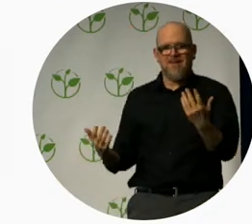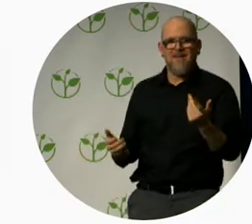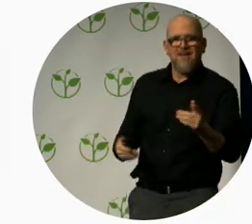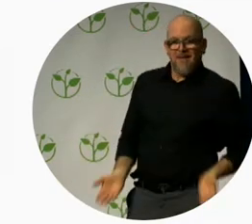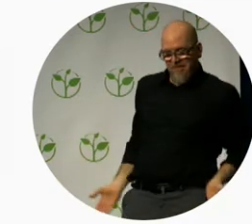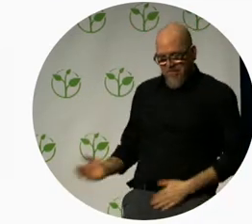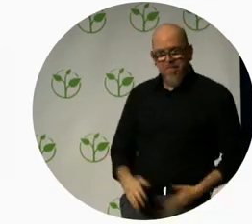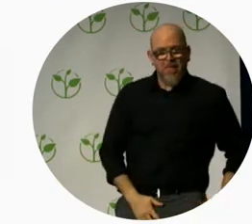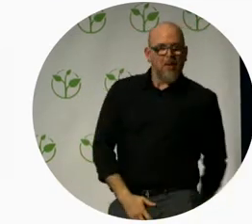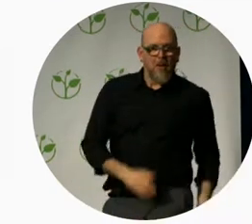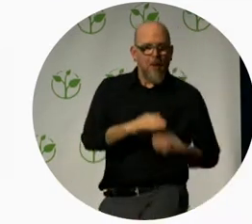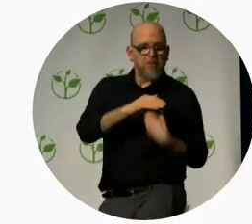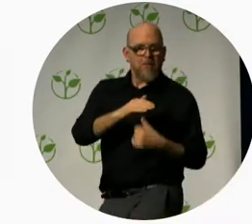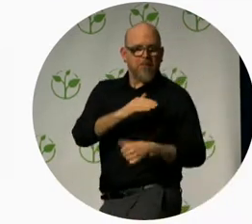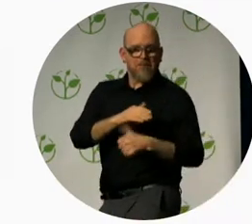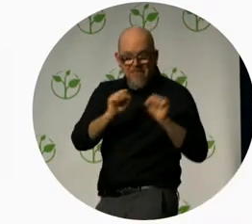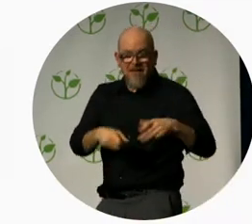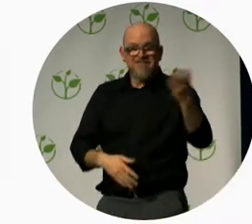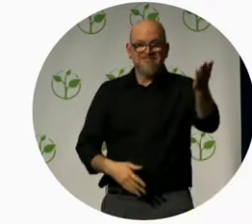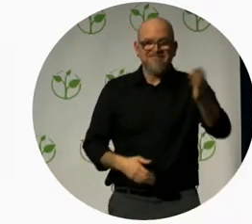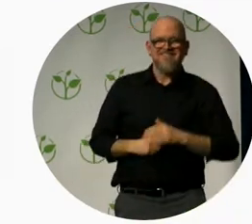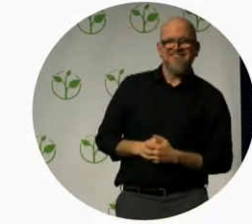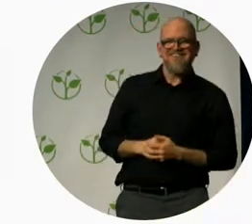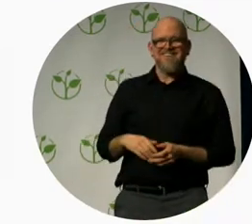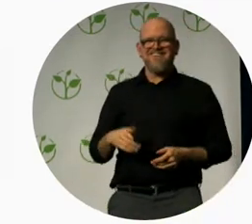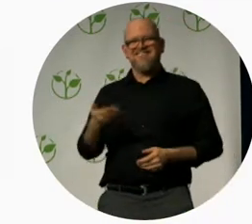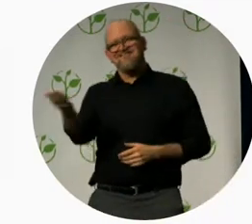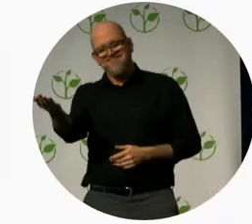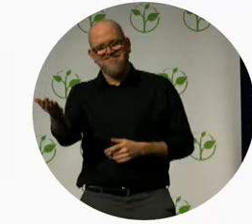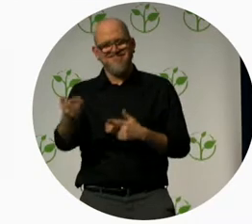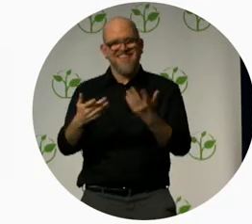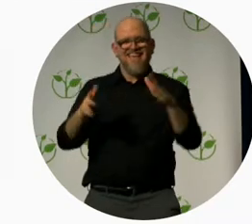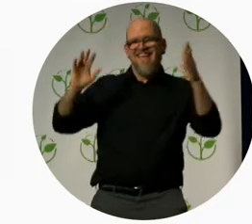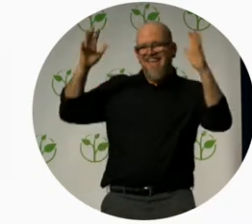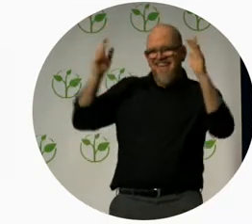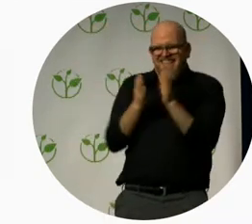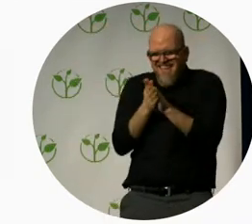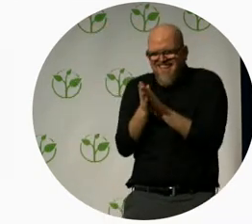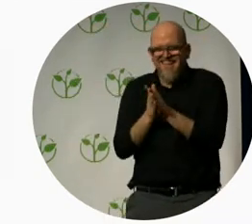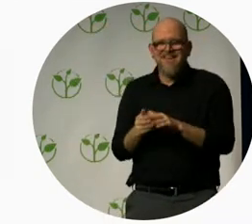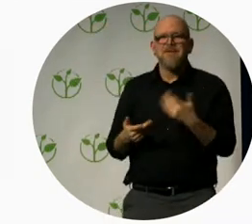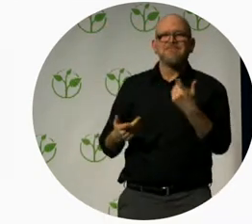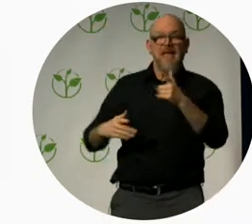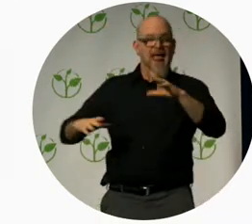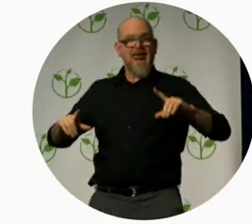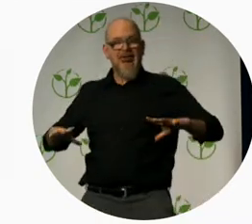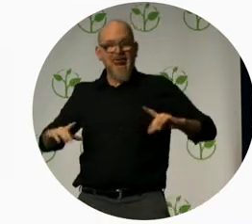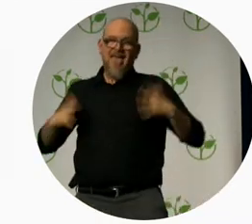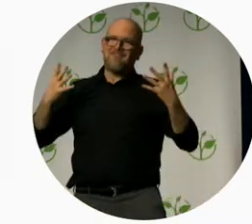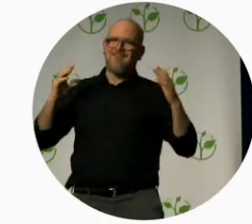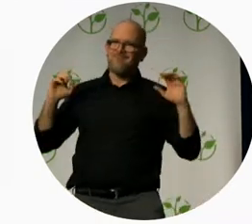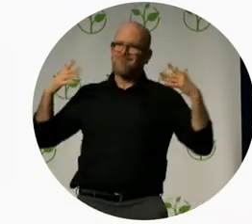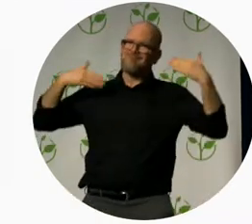Behold! The miracle of barking life! See, you can say almost anything.